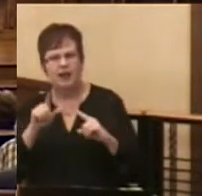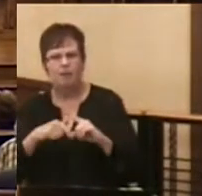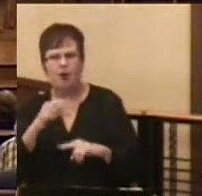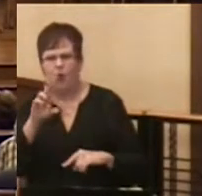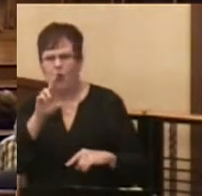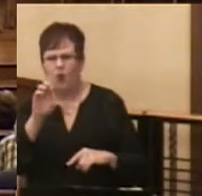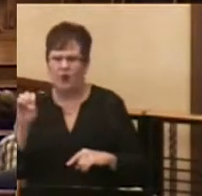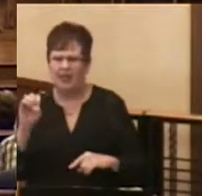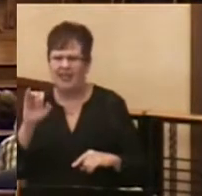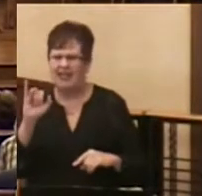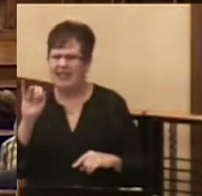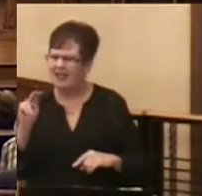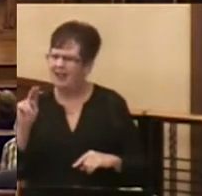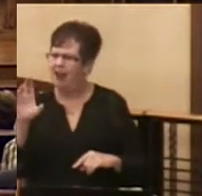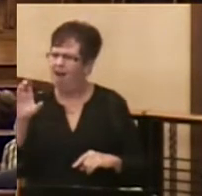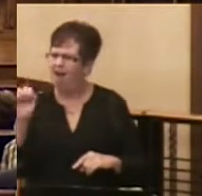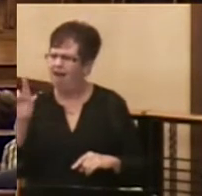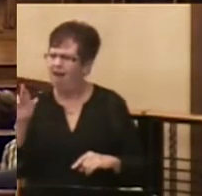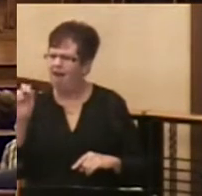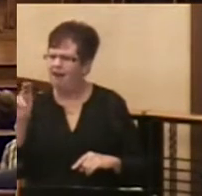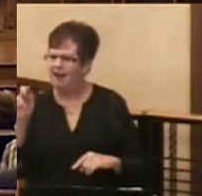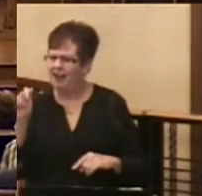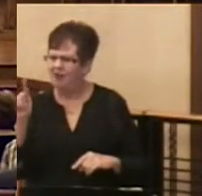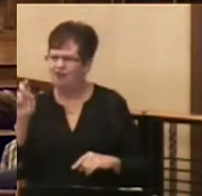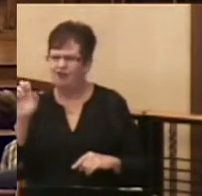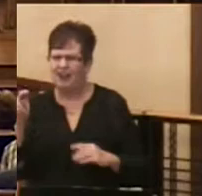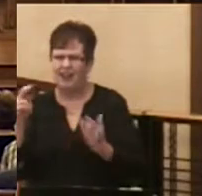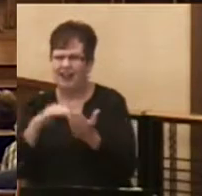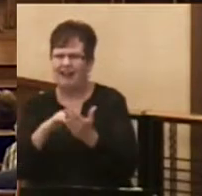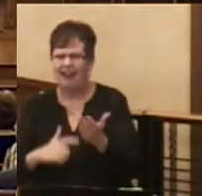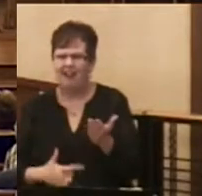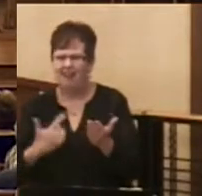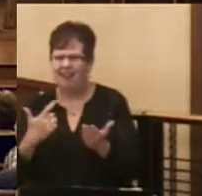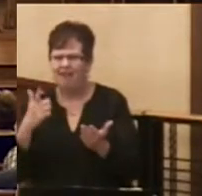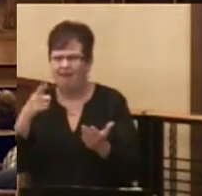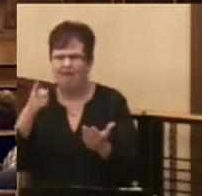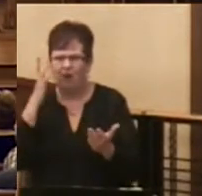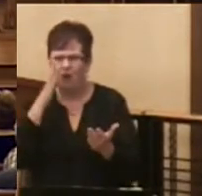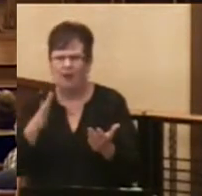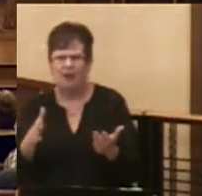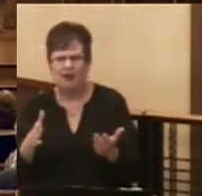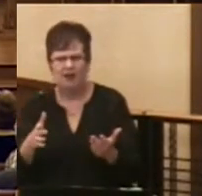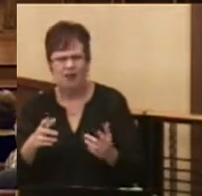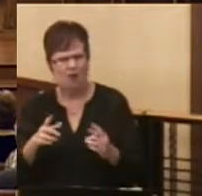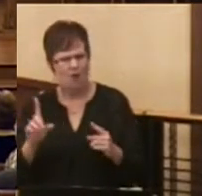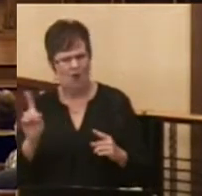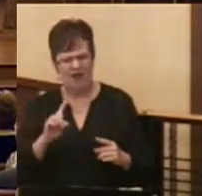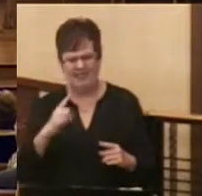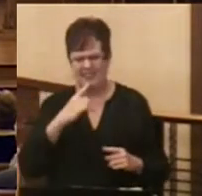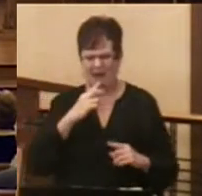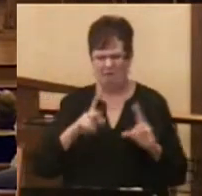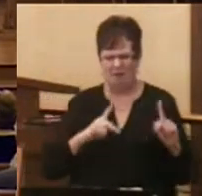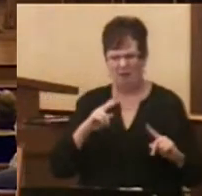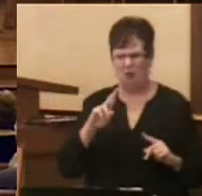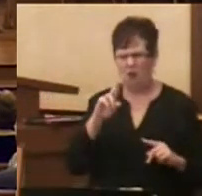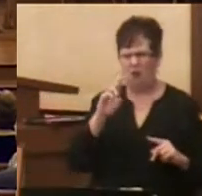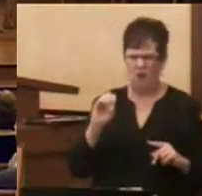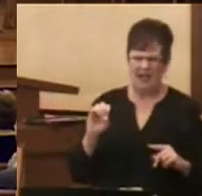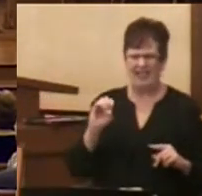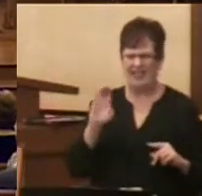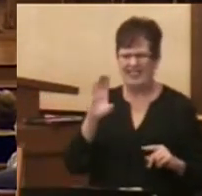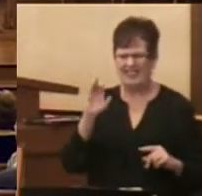How so? Where in the Bible does it say that people are recycled? That we are